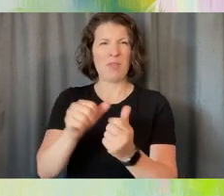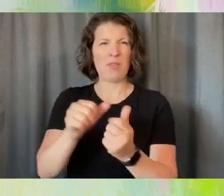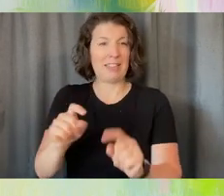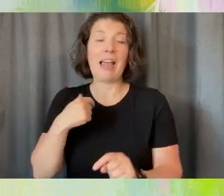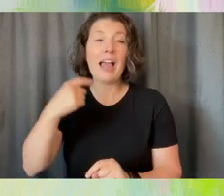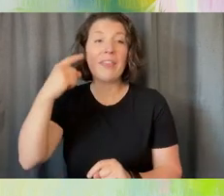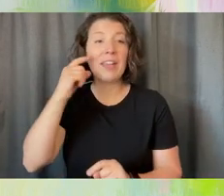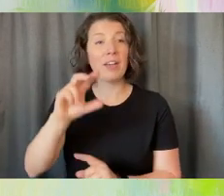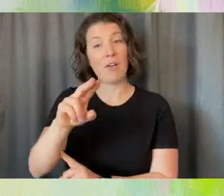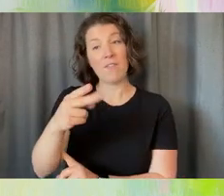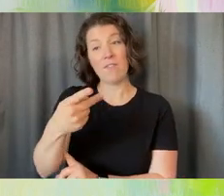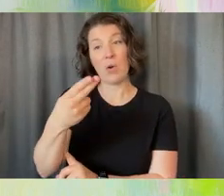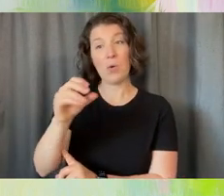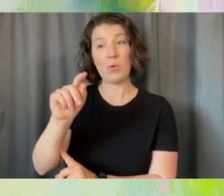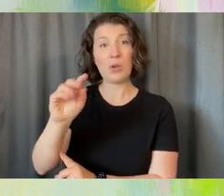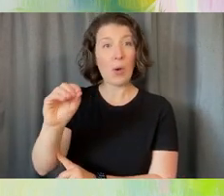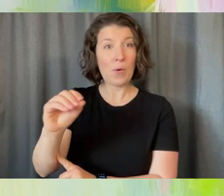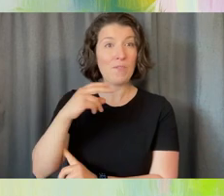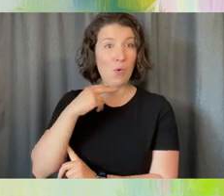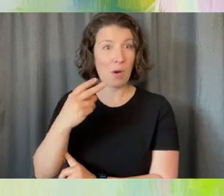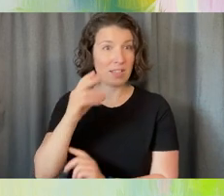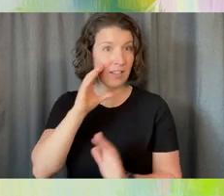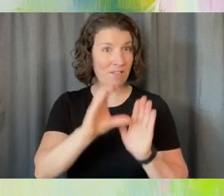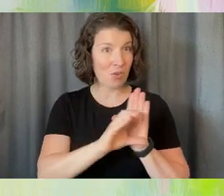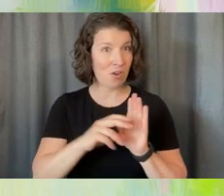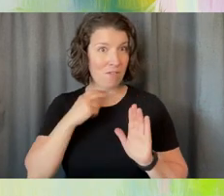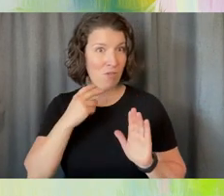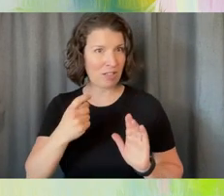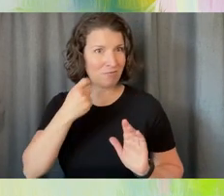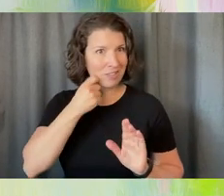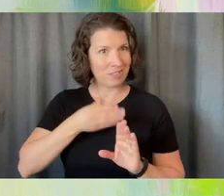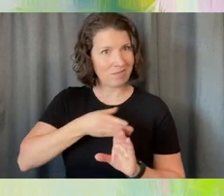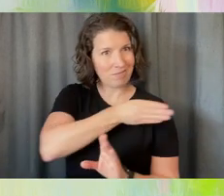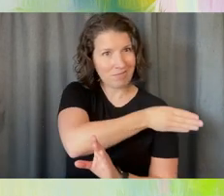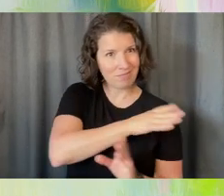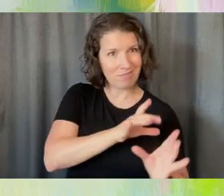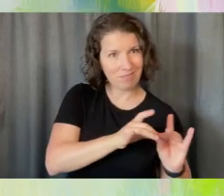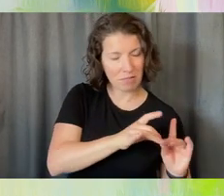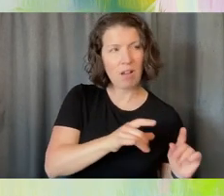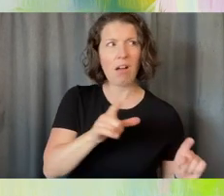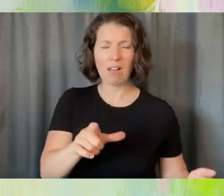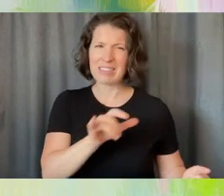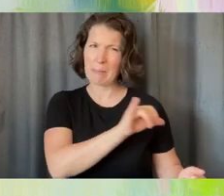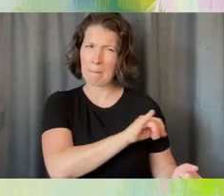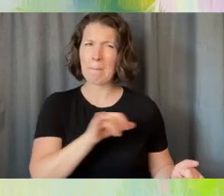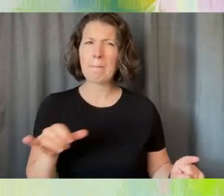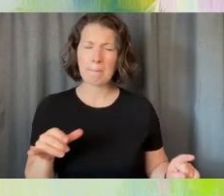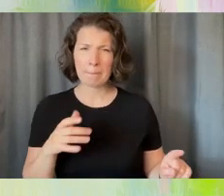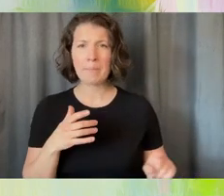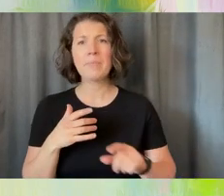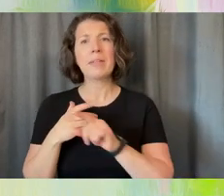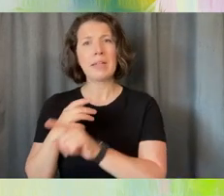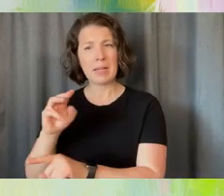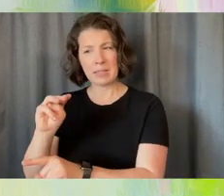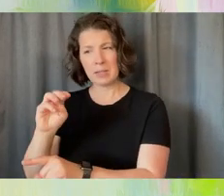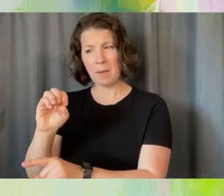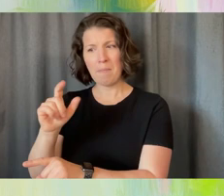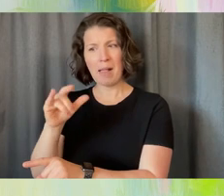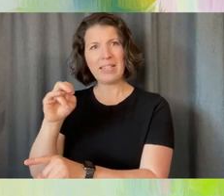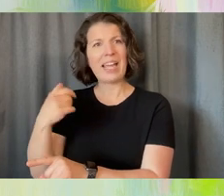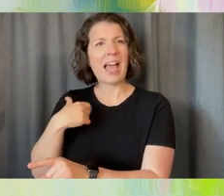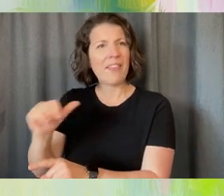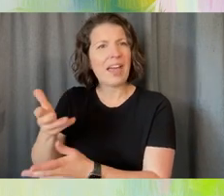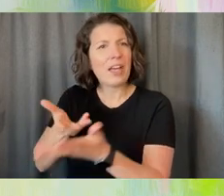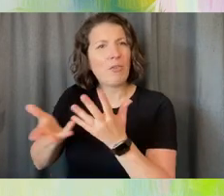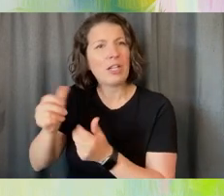example had the same feeling. So, you know, Melanie had this interaction with a member of her care team who she's known for a long time and has a